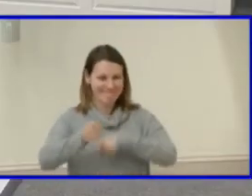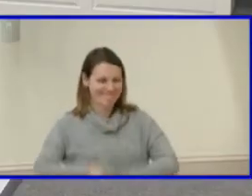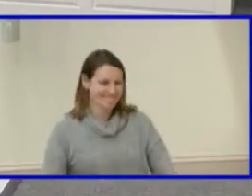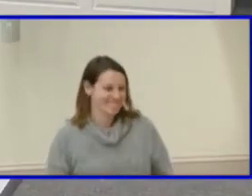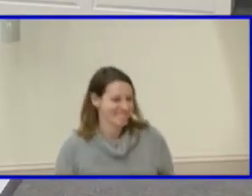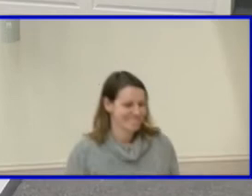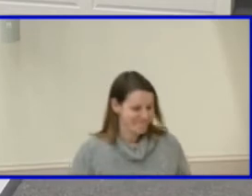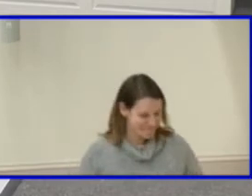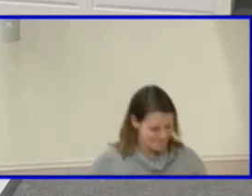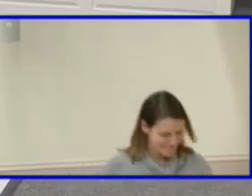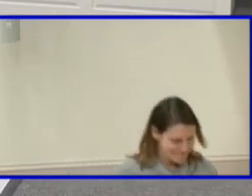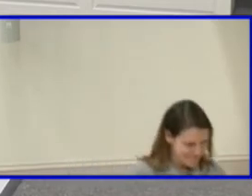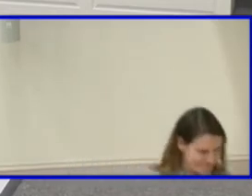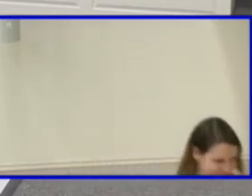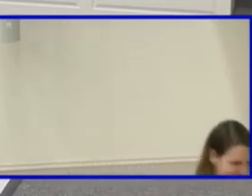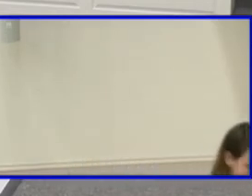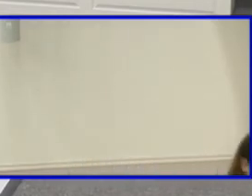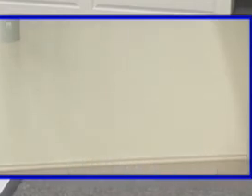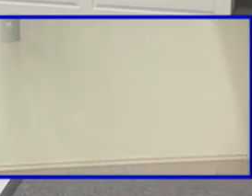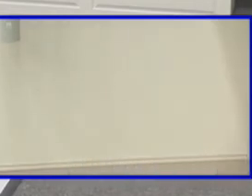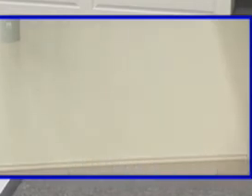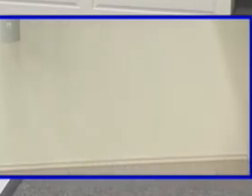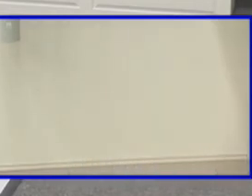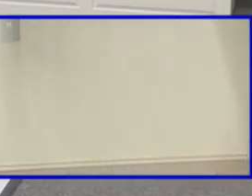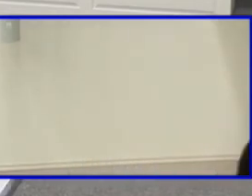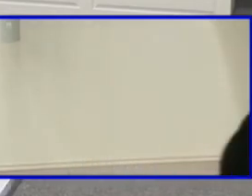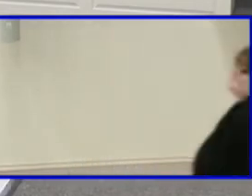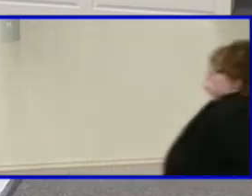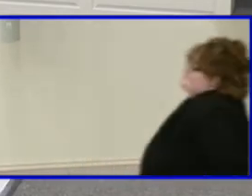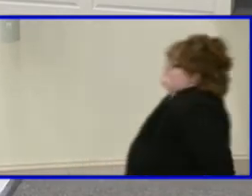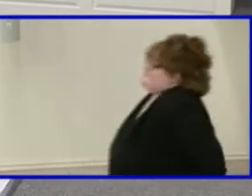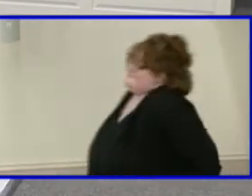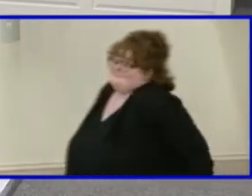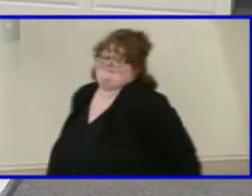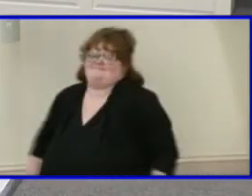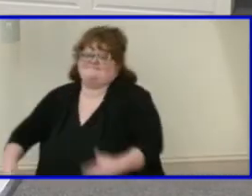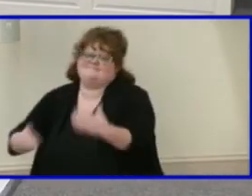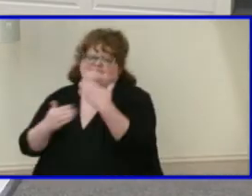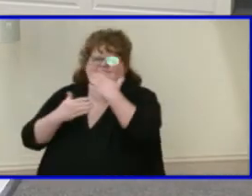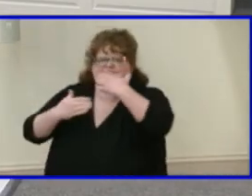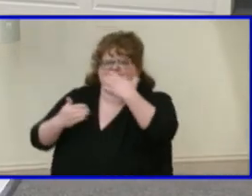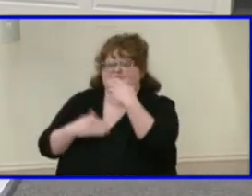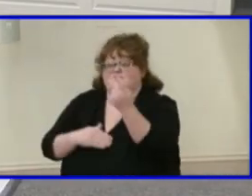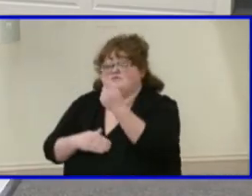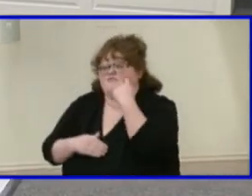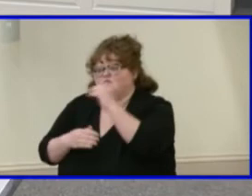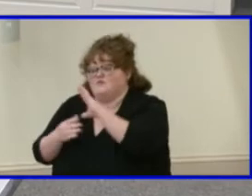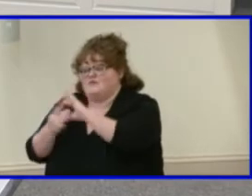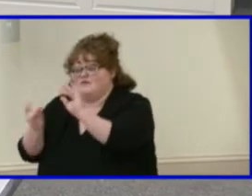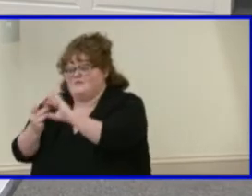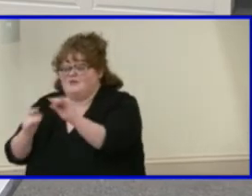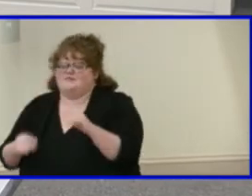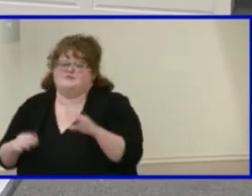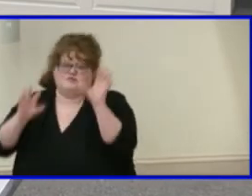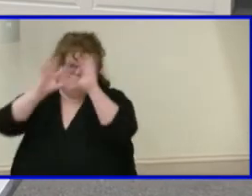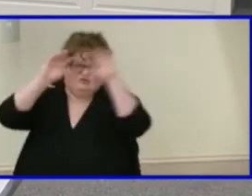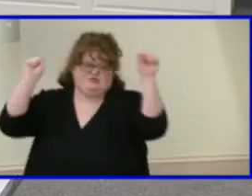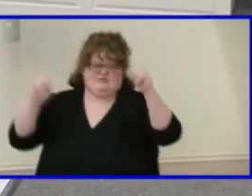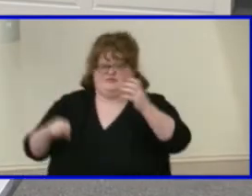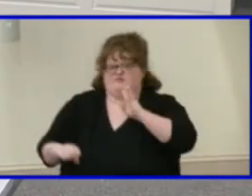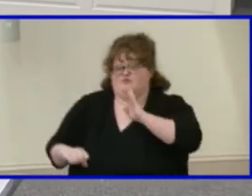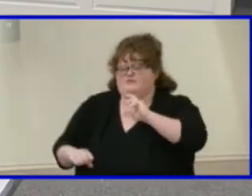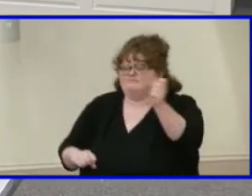Thank you, Ms. Ogburn and Dr. Castro. Ms. Kinsella, I'll start with you. Yes, once again, thank you so much for that